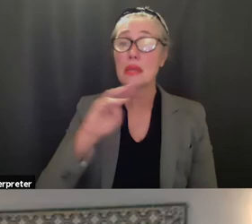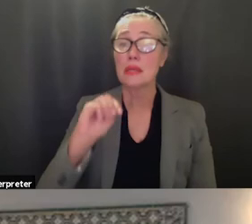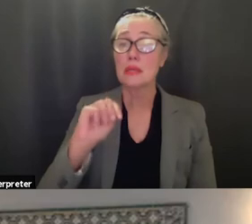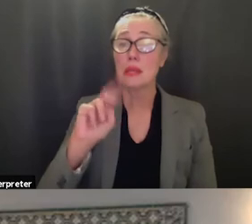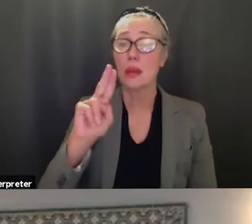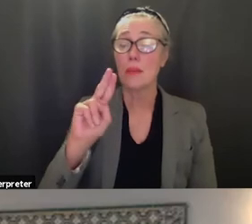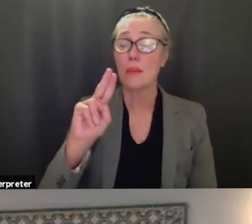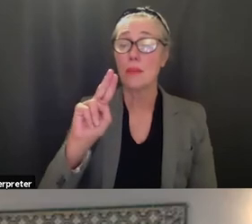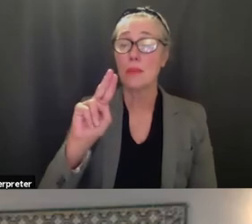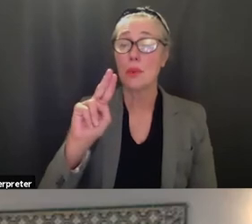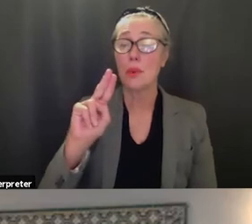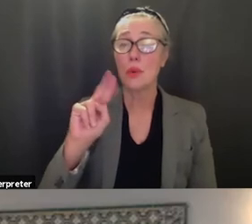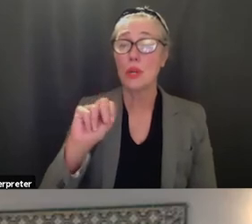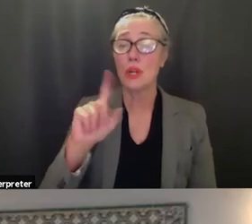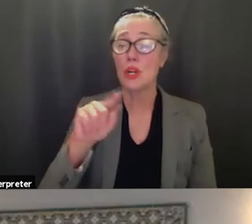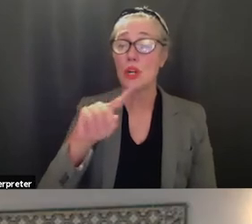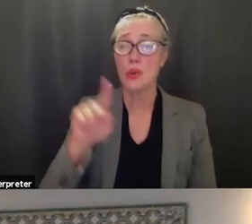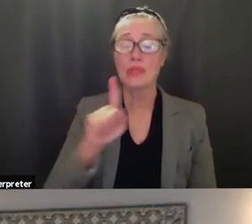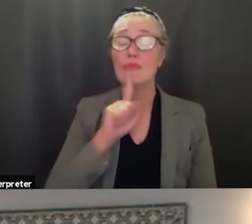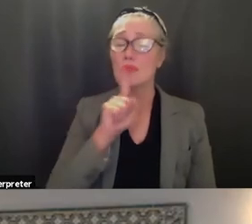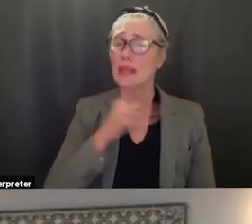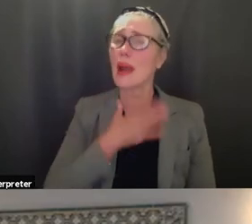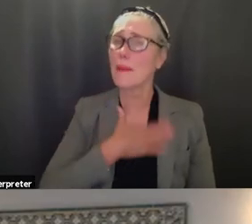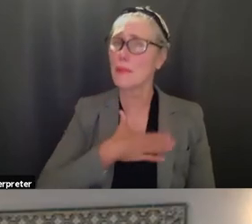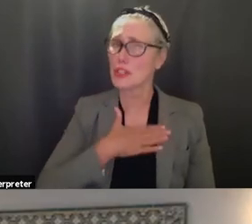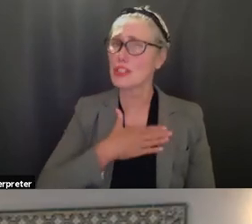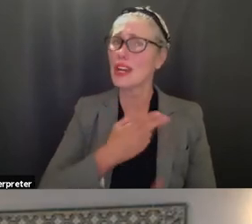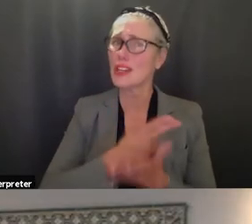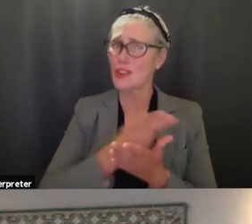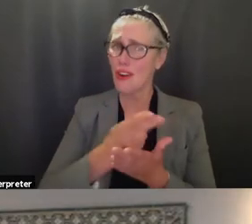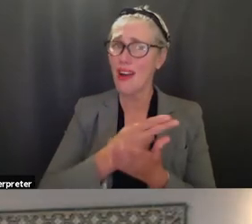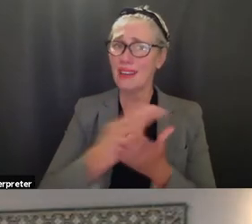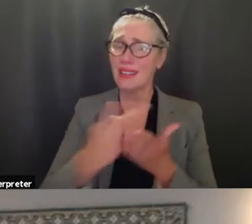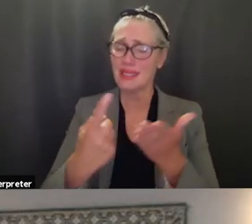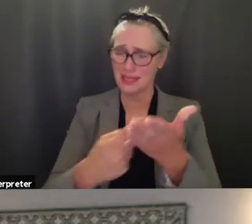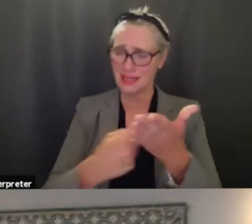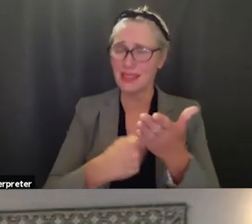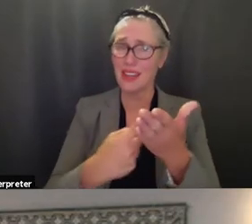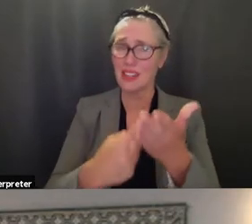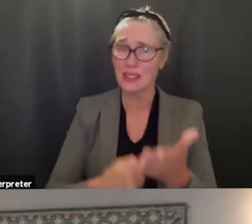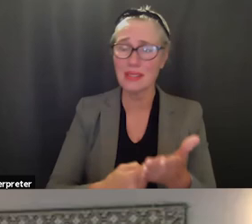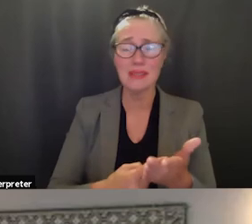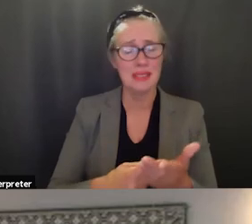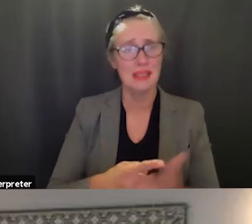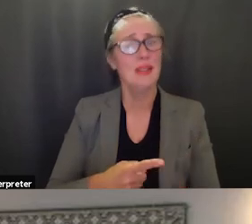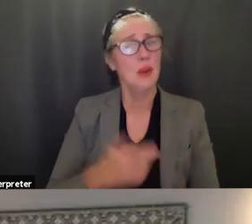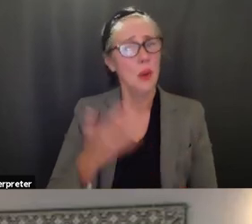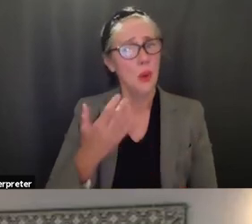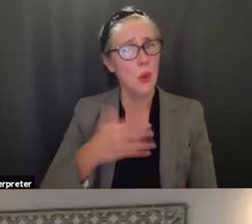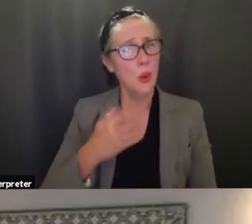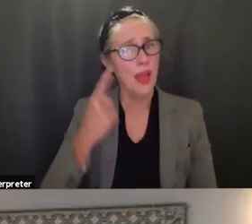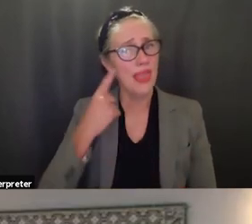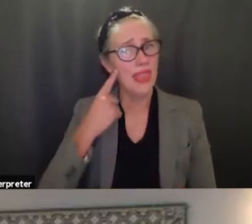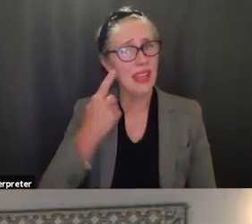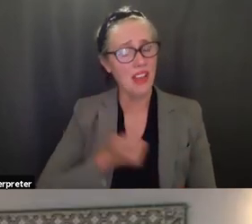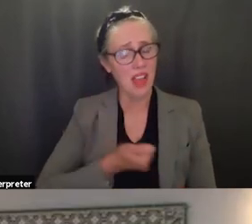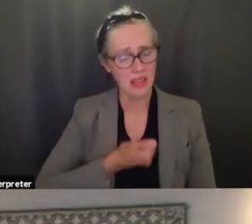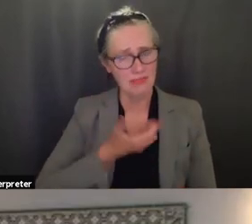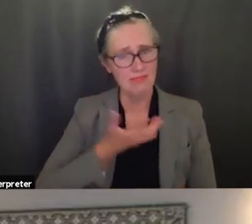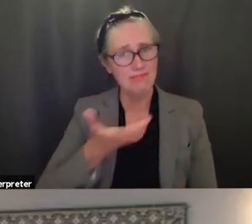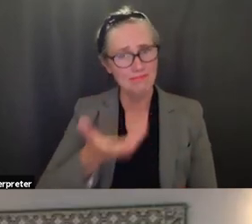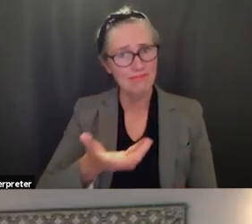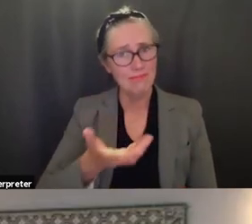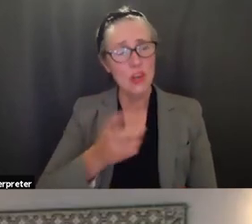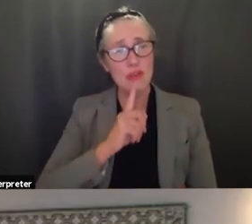frank um discussion on it right because honesty and the um the reality